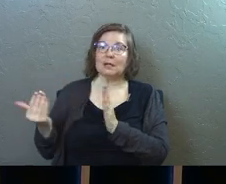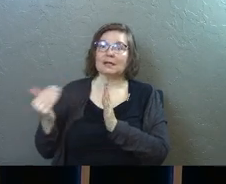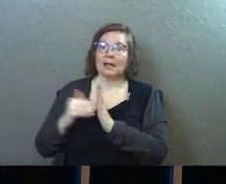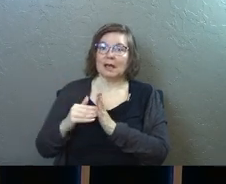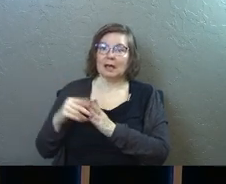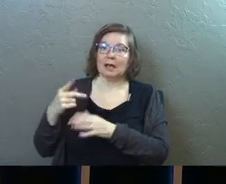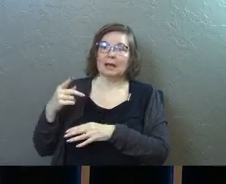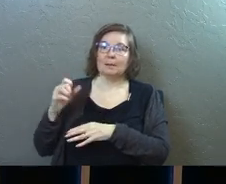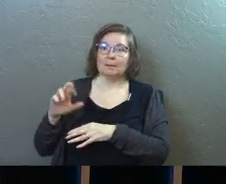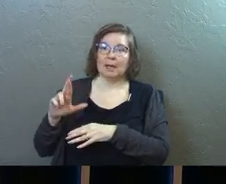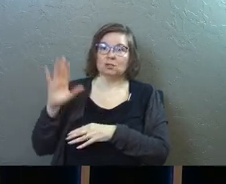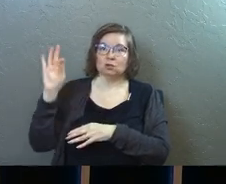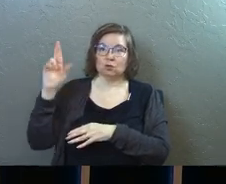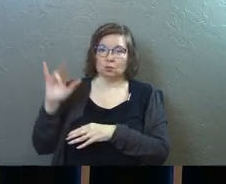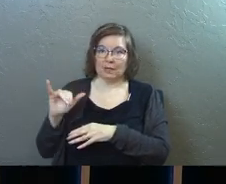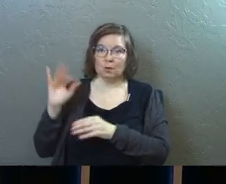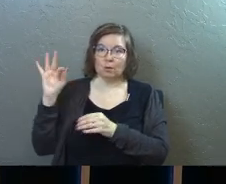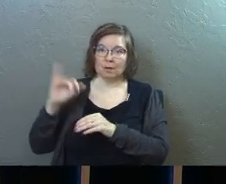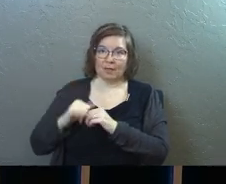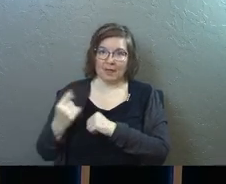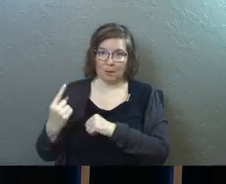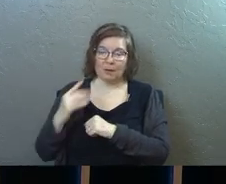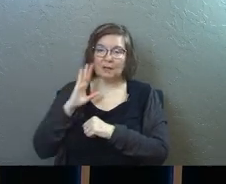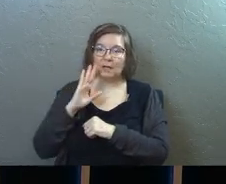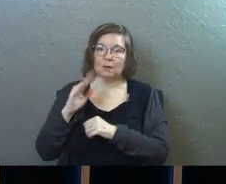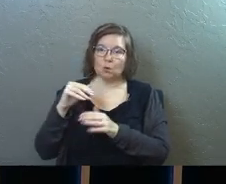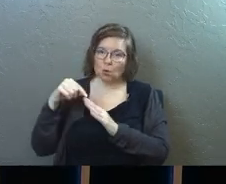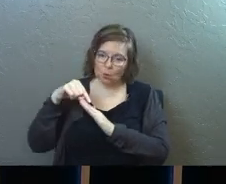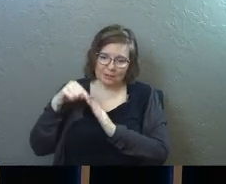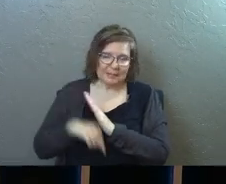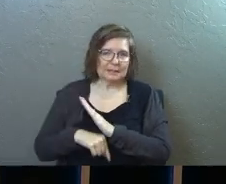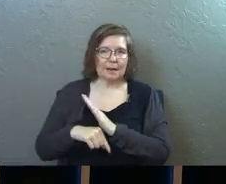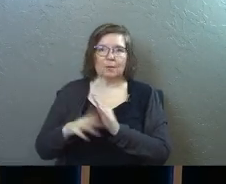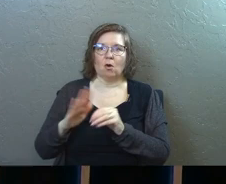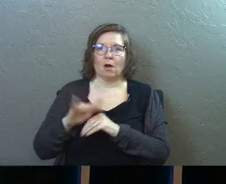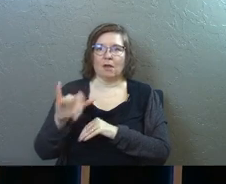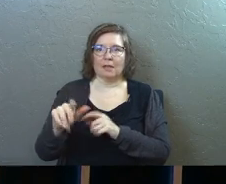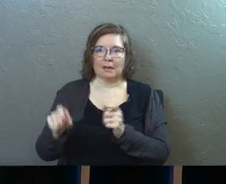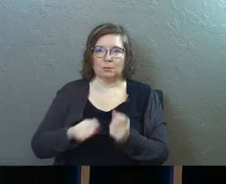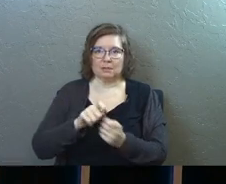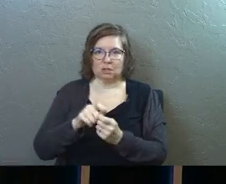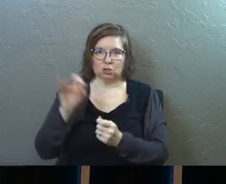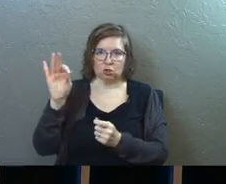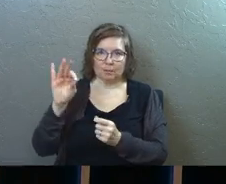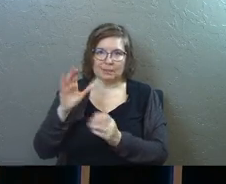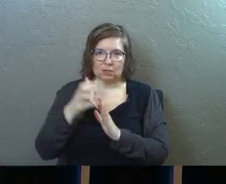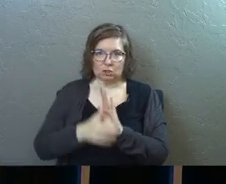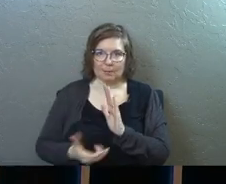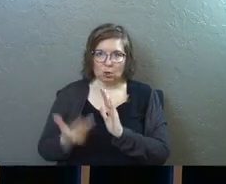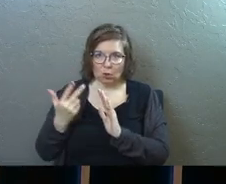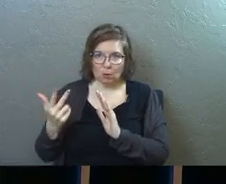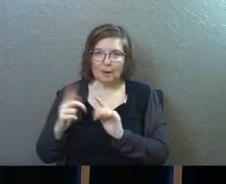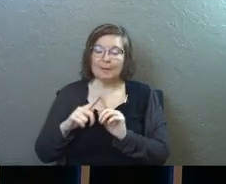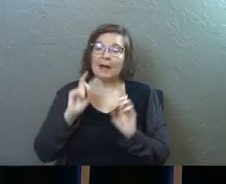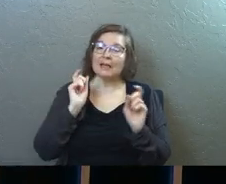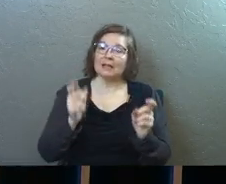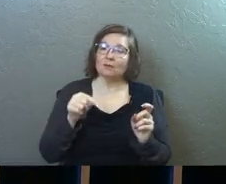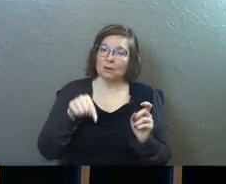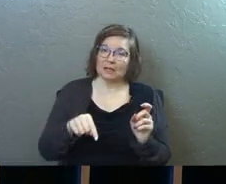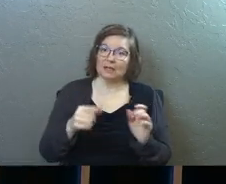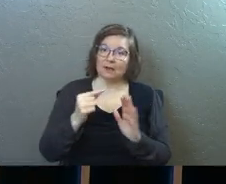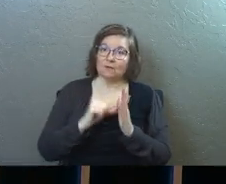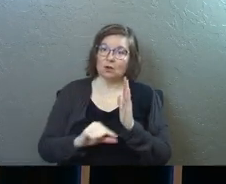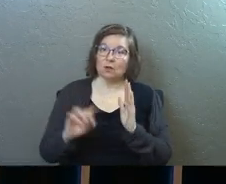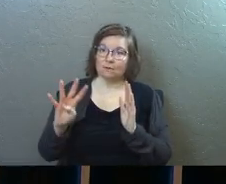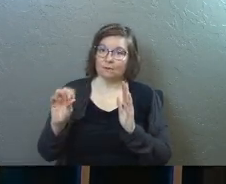again. And Pastor Ricky's going to preach on that one. And he's going to go in depth on that particular sermon in chapter three. But I'll just give you this.